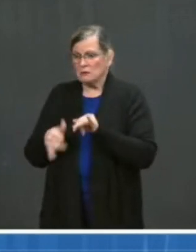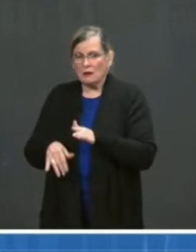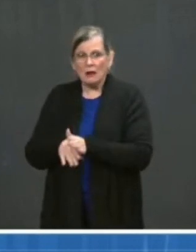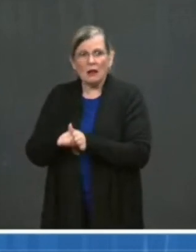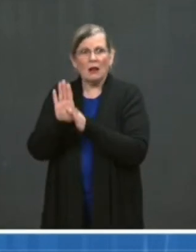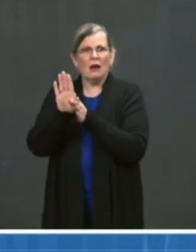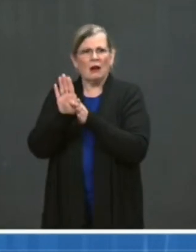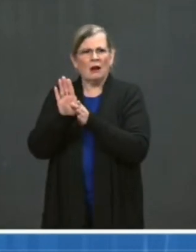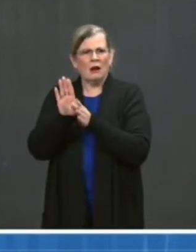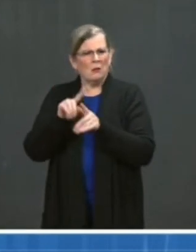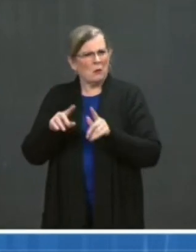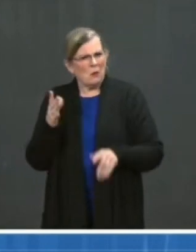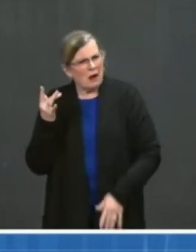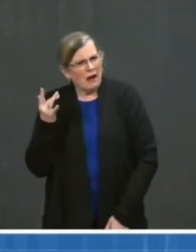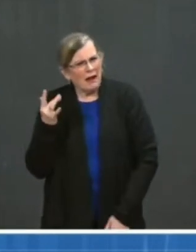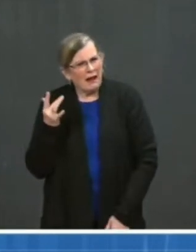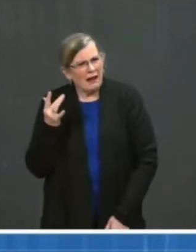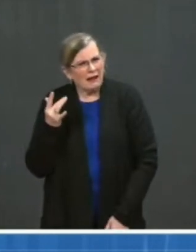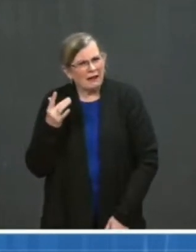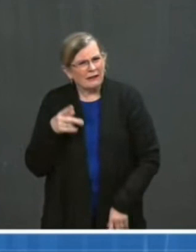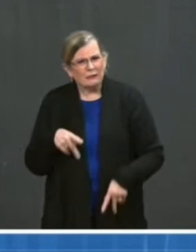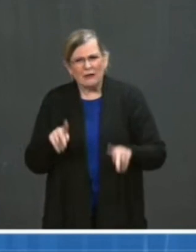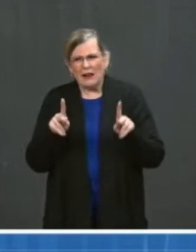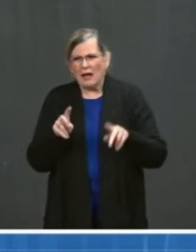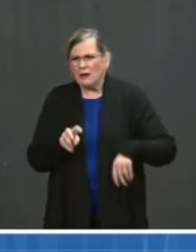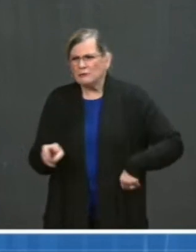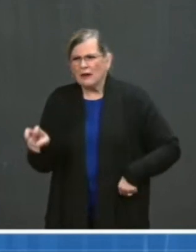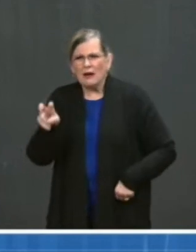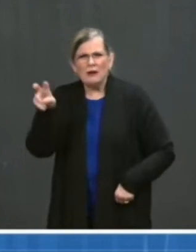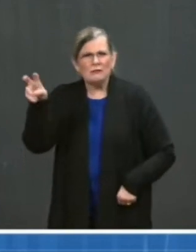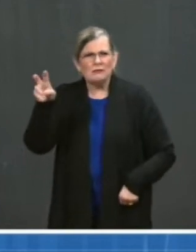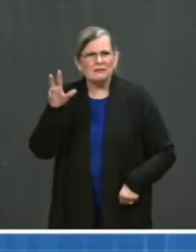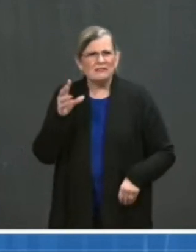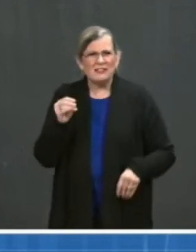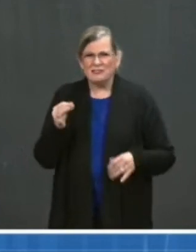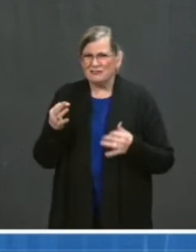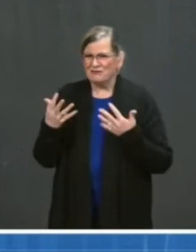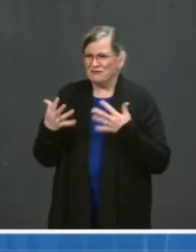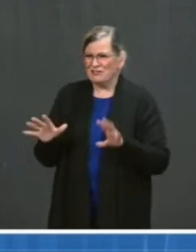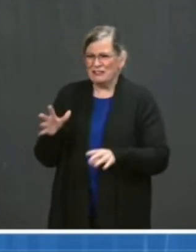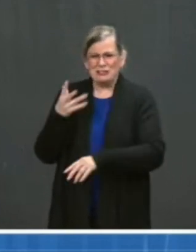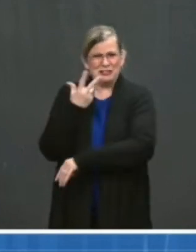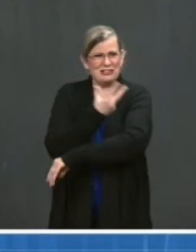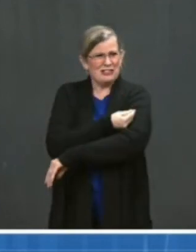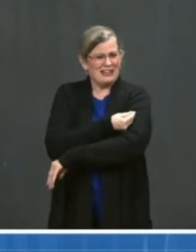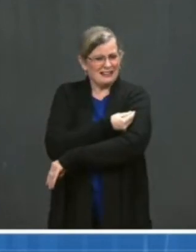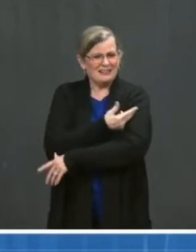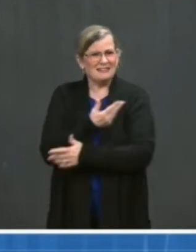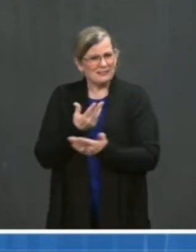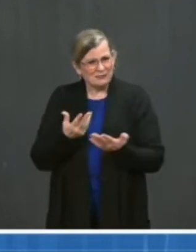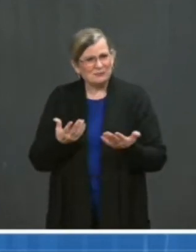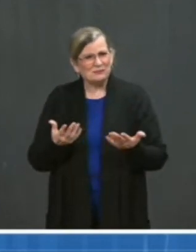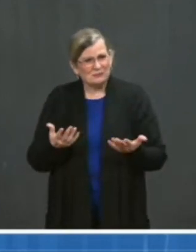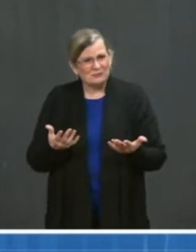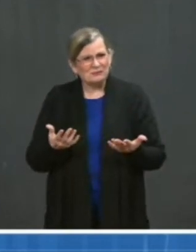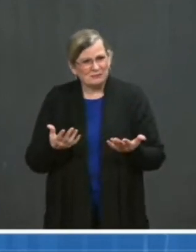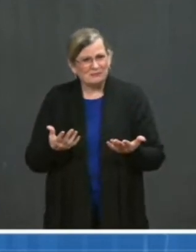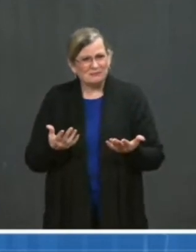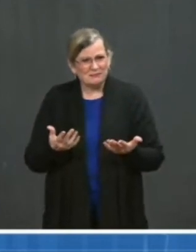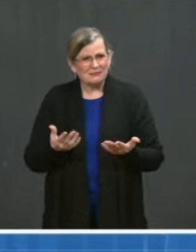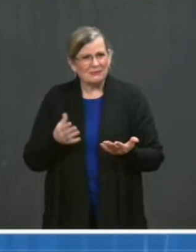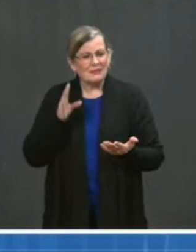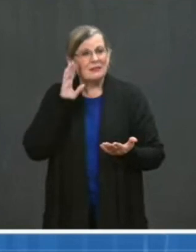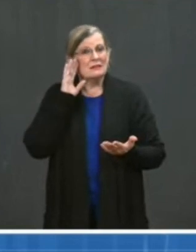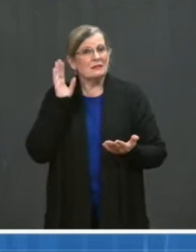evolving data suggests that traveling is likely lower risk. The science shows us that getting fully vaccinated